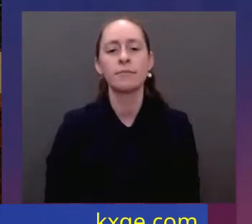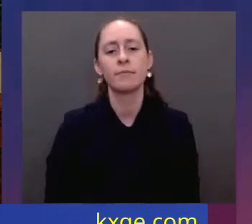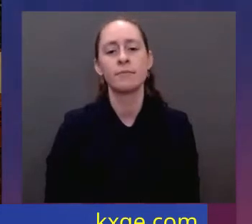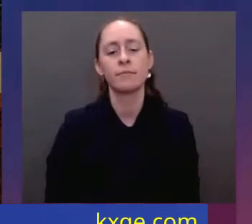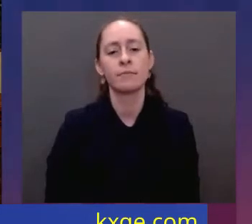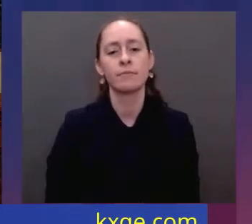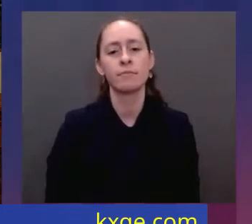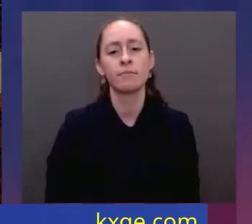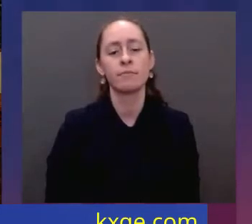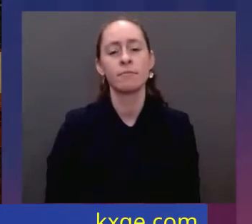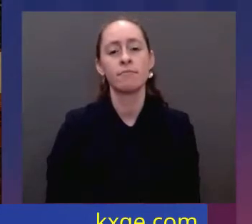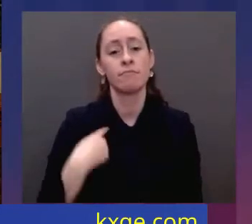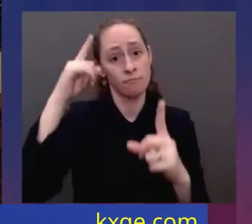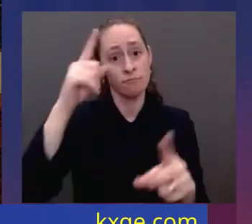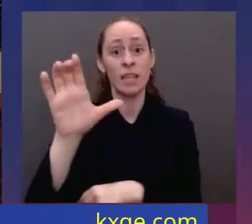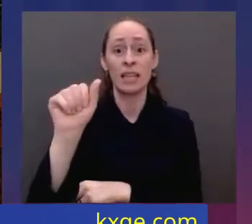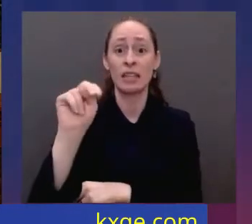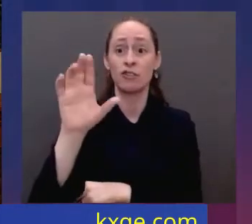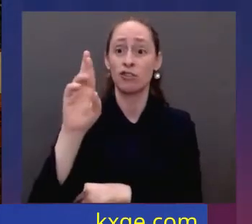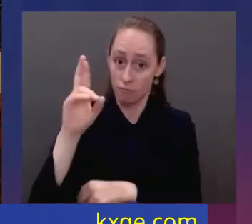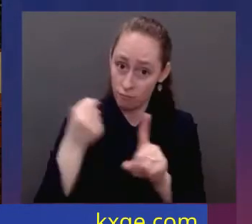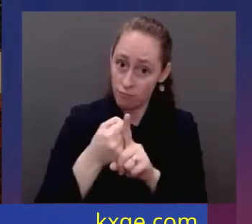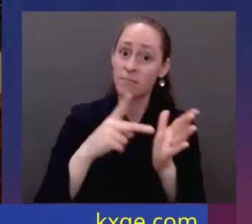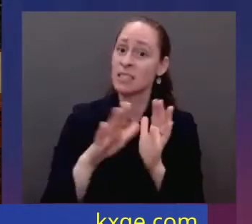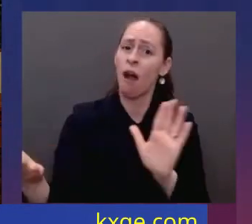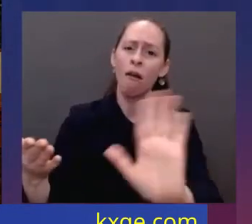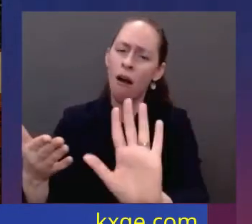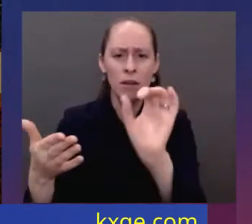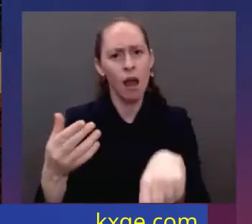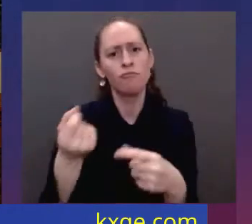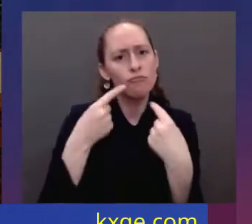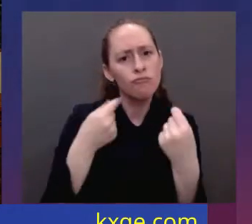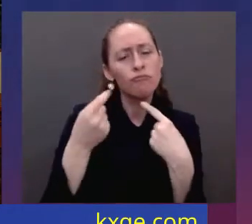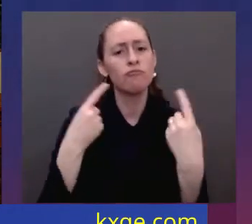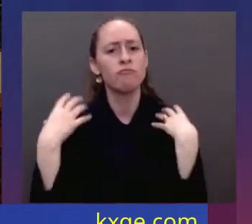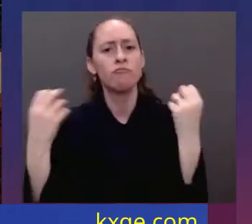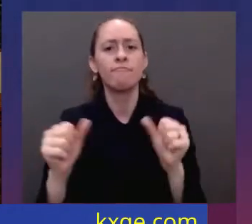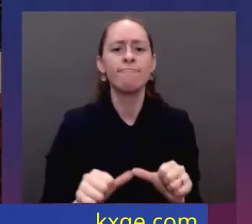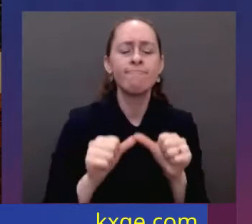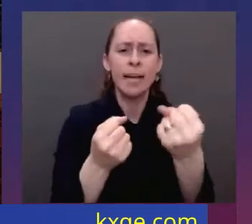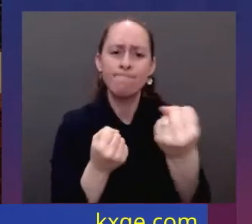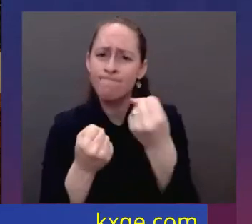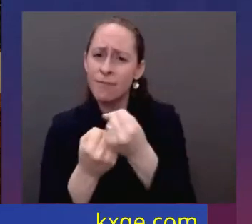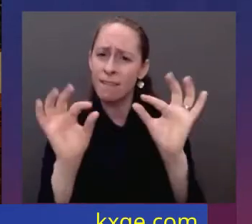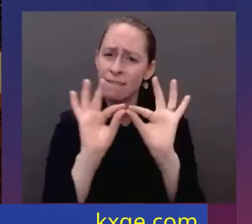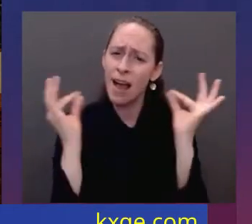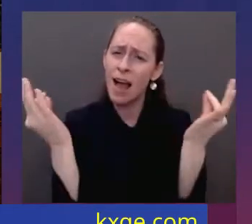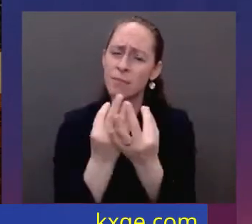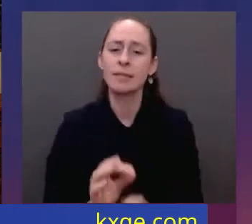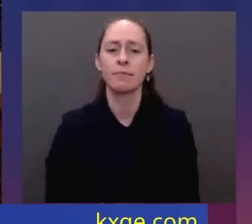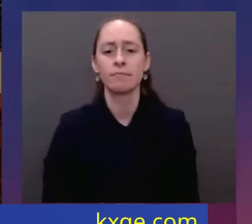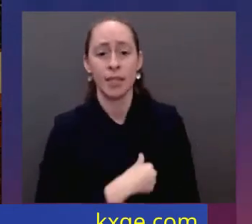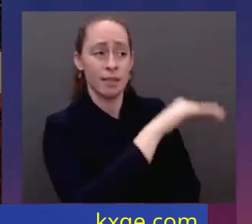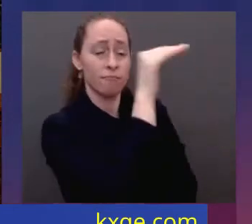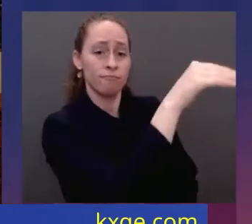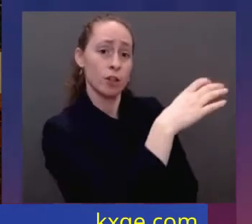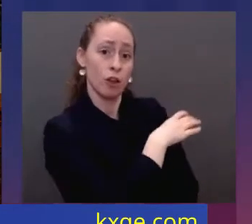more support for patients and their families. To get there, I call on Congress to fund what I call ARPA-H, Advanced